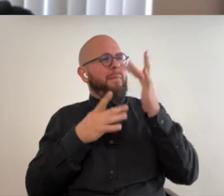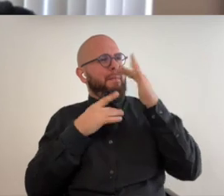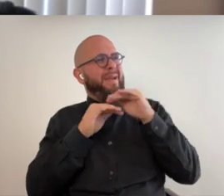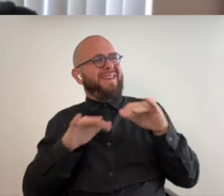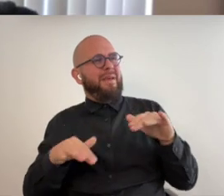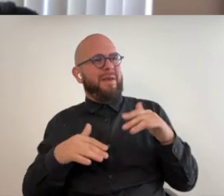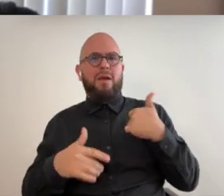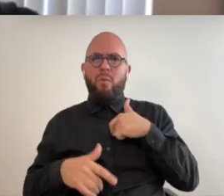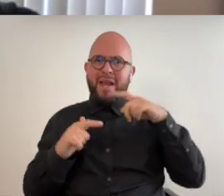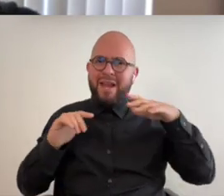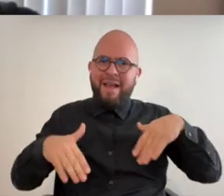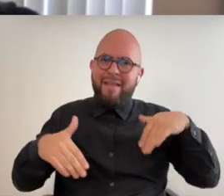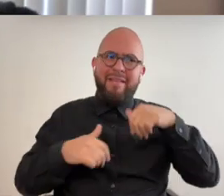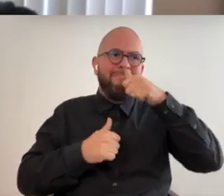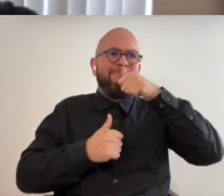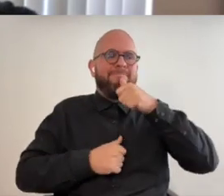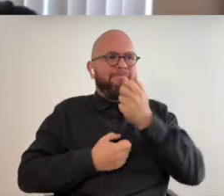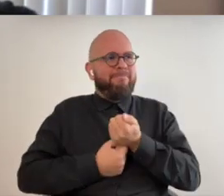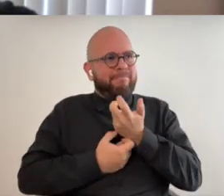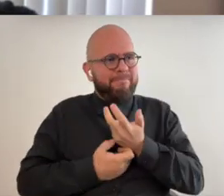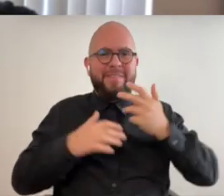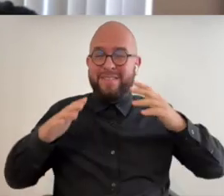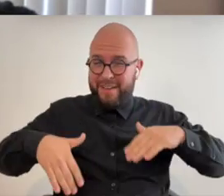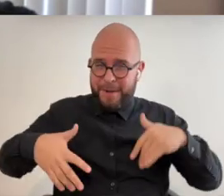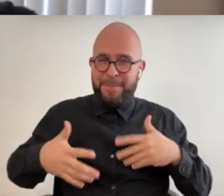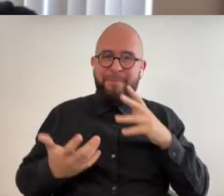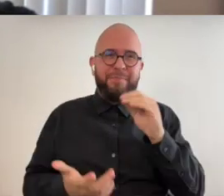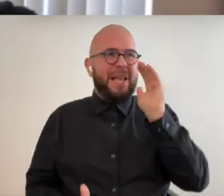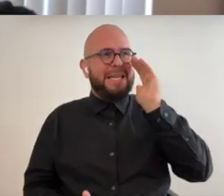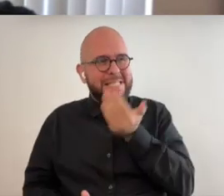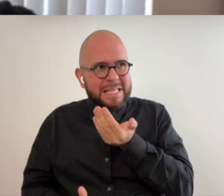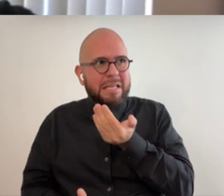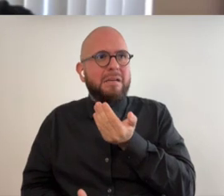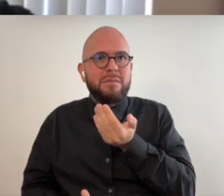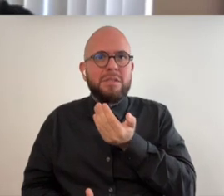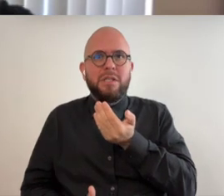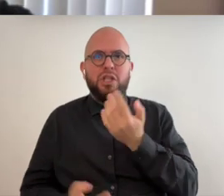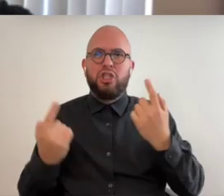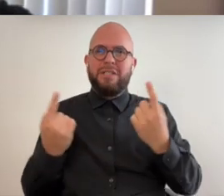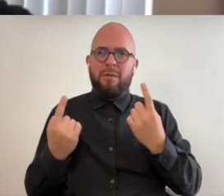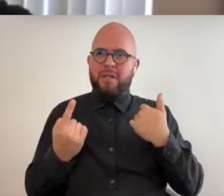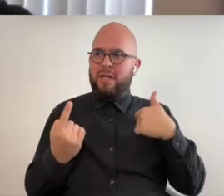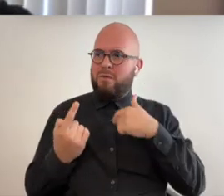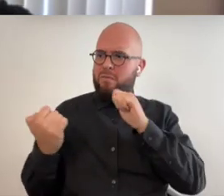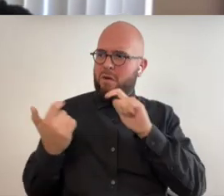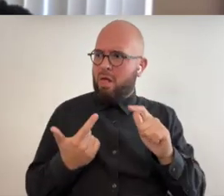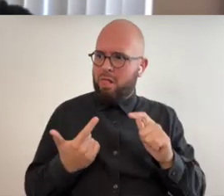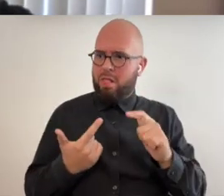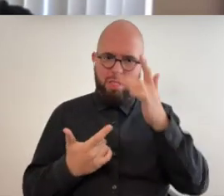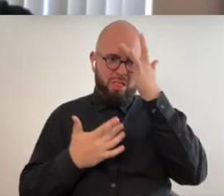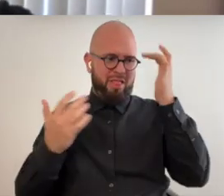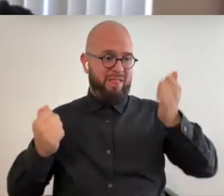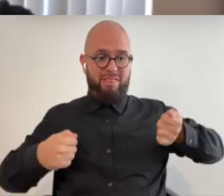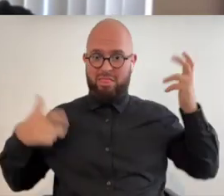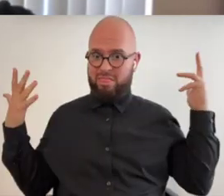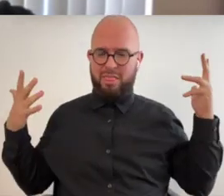and there are a lot of things there seems to be a forgetting that we all went through something really